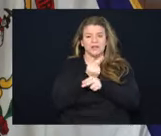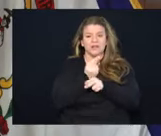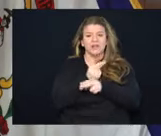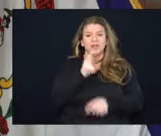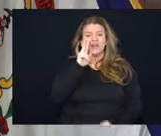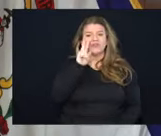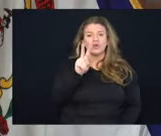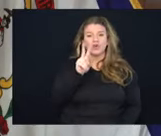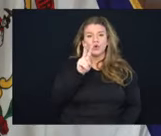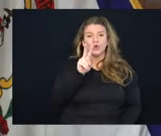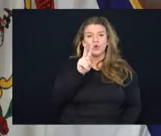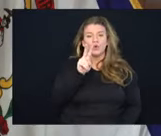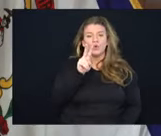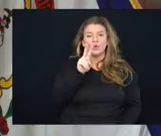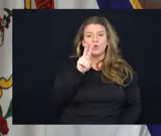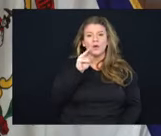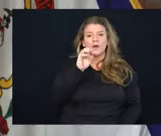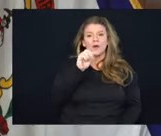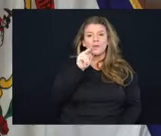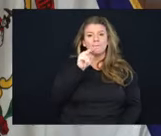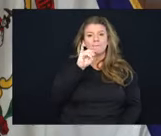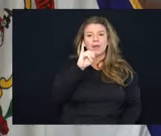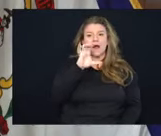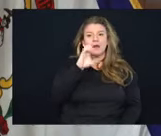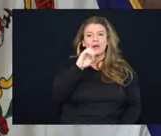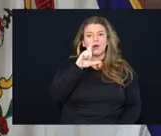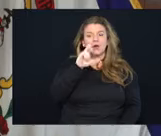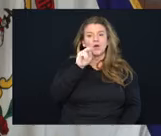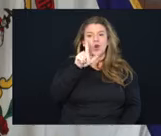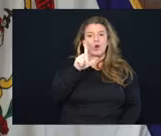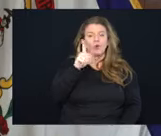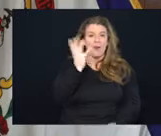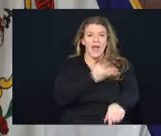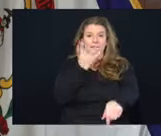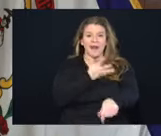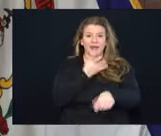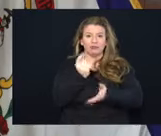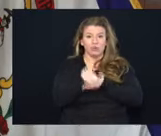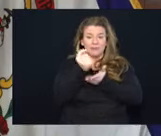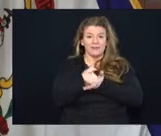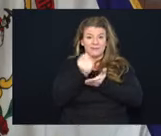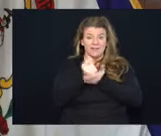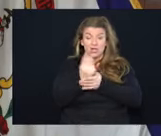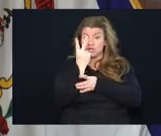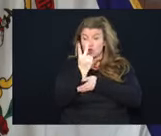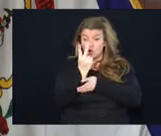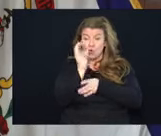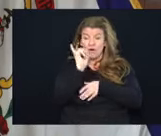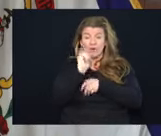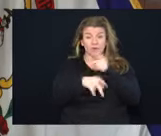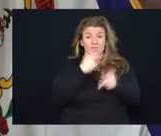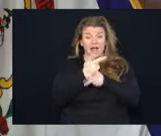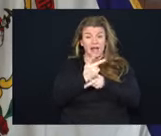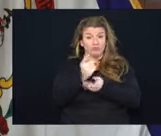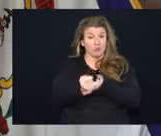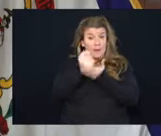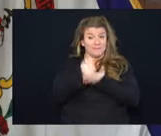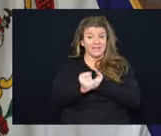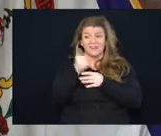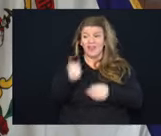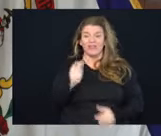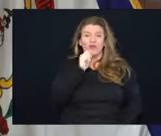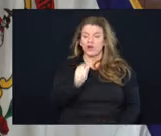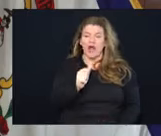major monoclonal antibody treatments and there's so there's two of the antibodies that they are no longer,